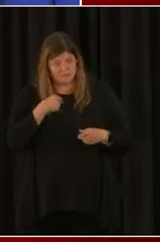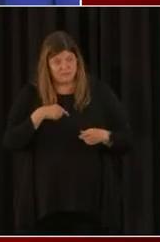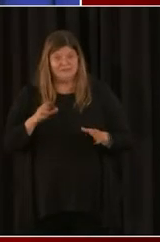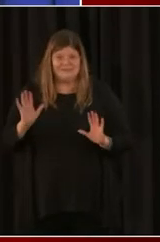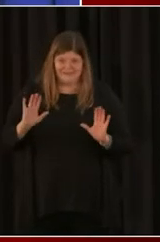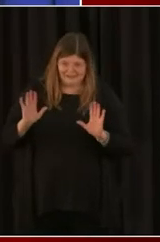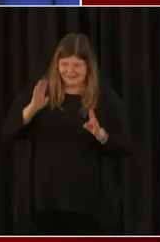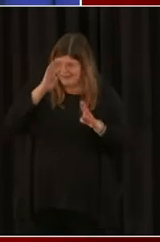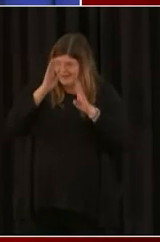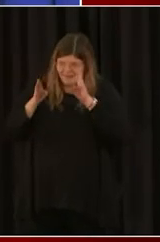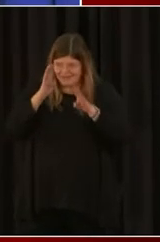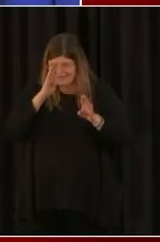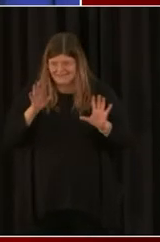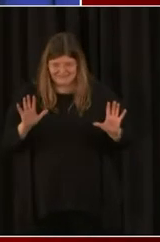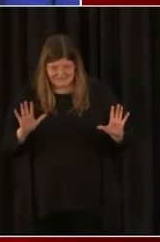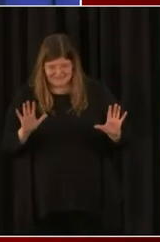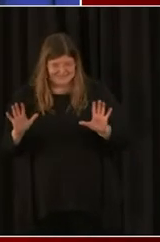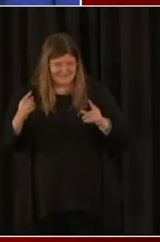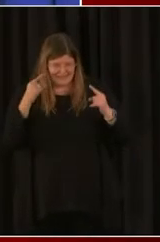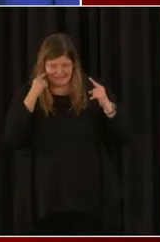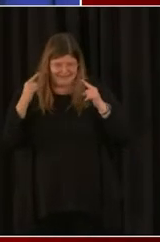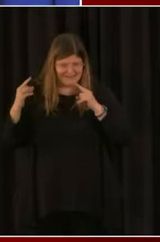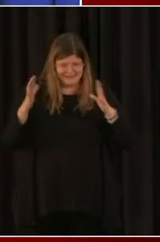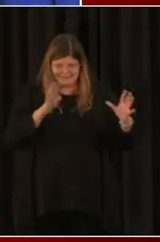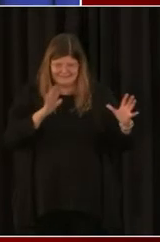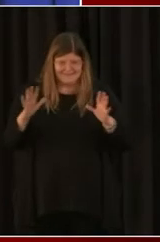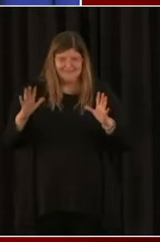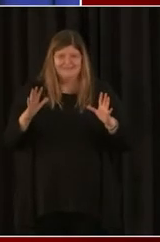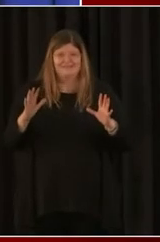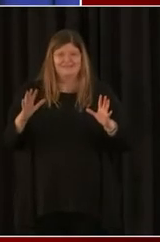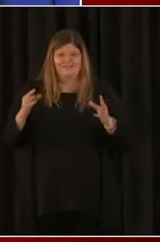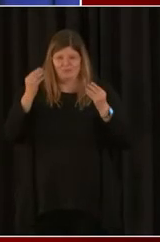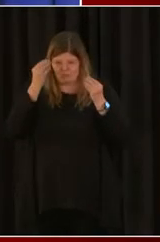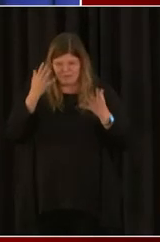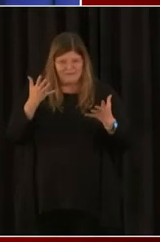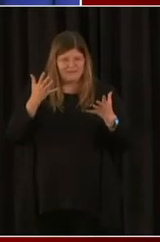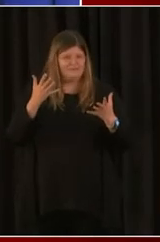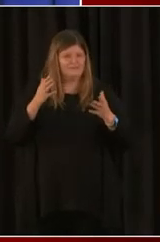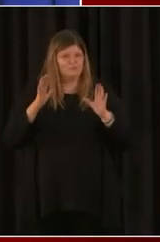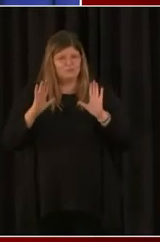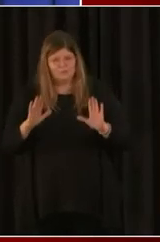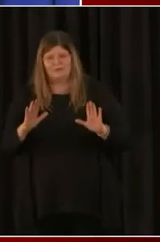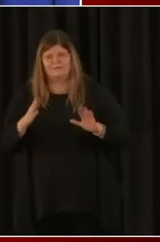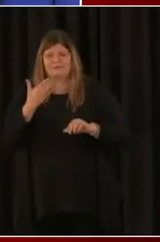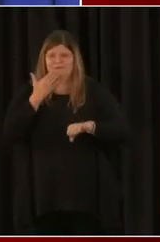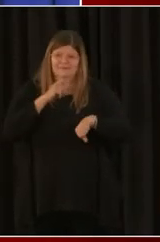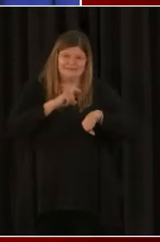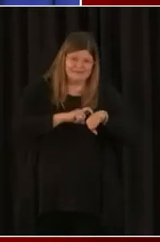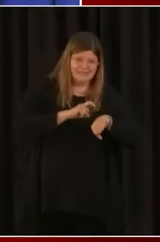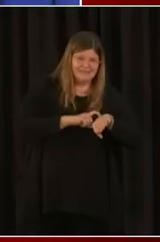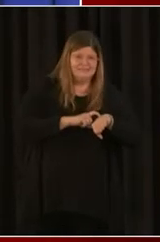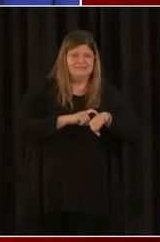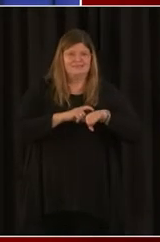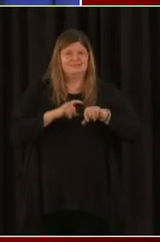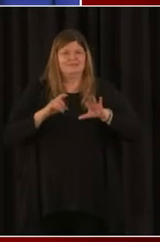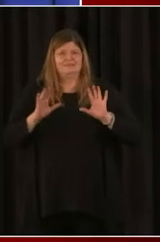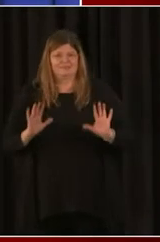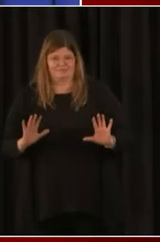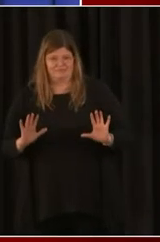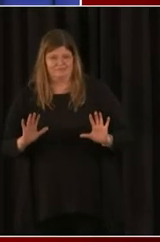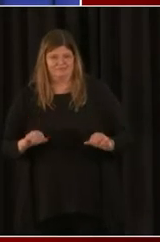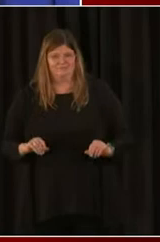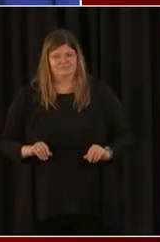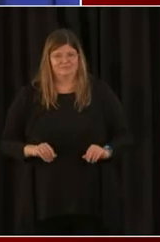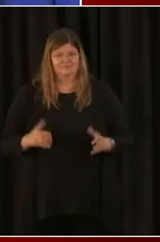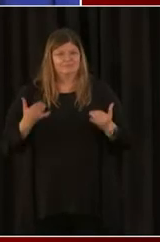Hello. Yes, thank you. All this information is so great. Thank you for all of your time and effort for us. I just have a question about